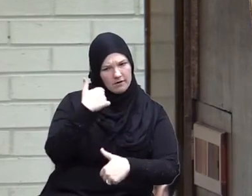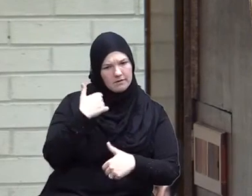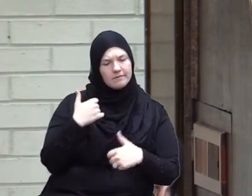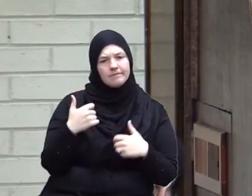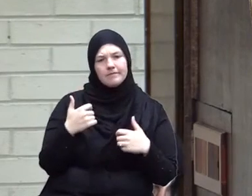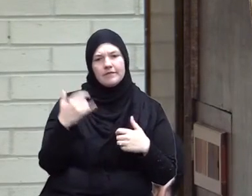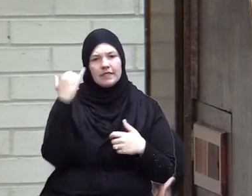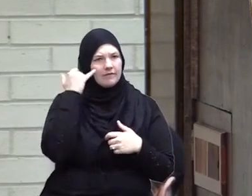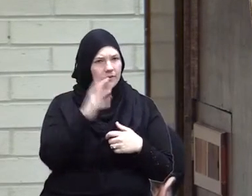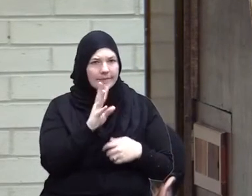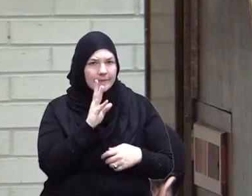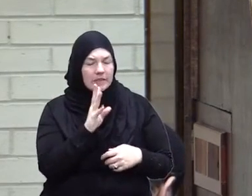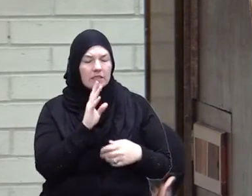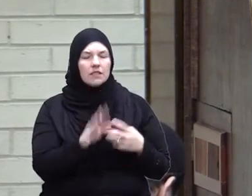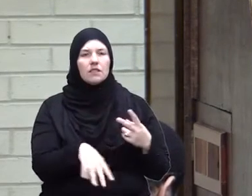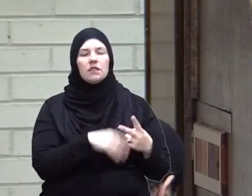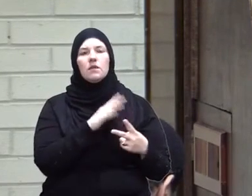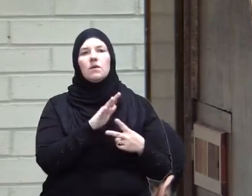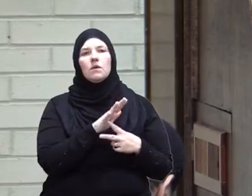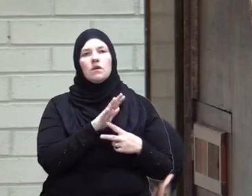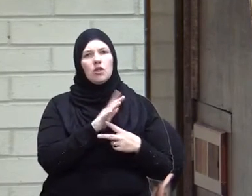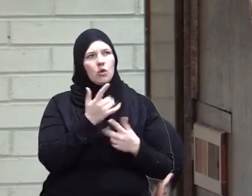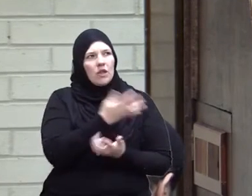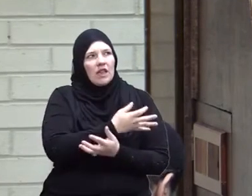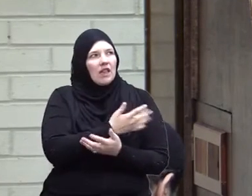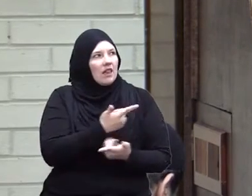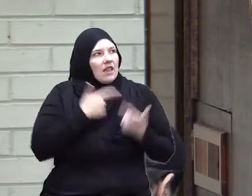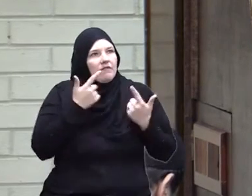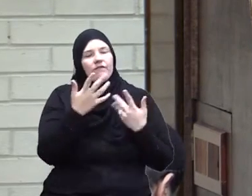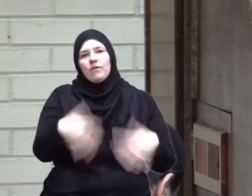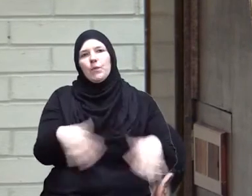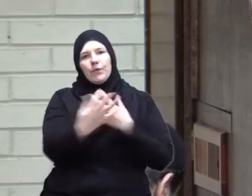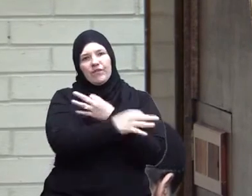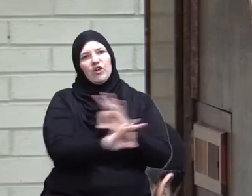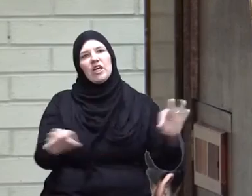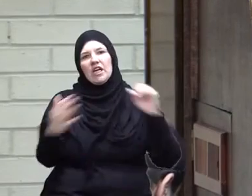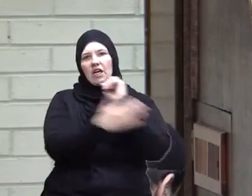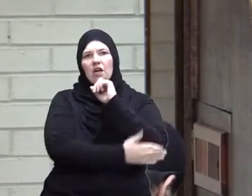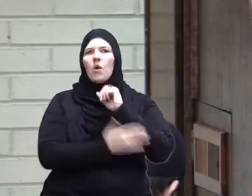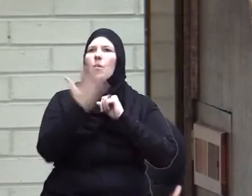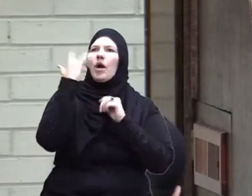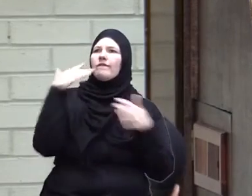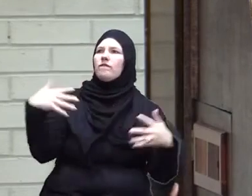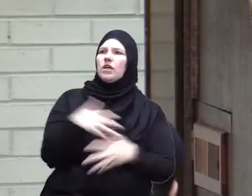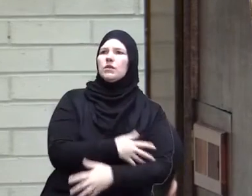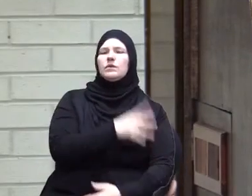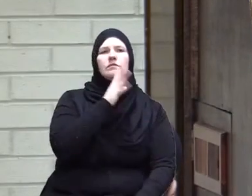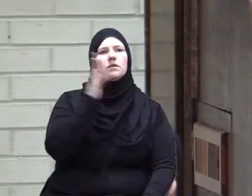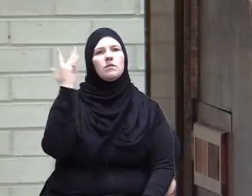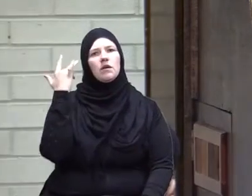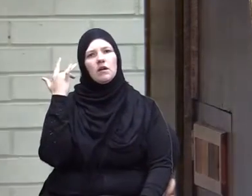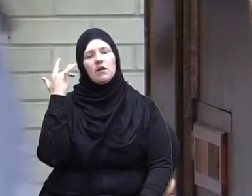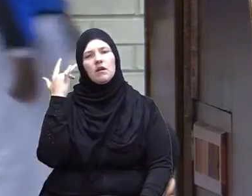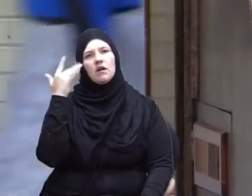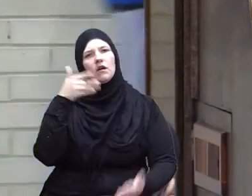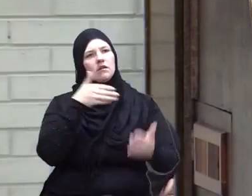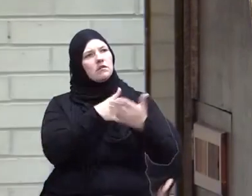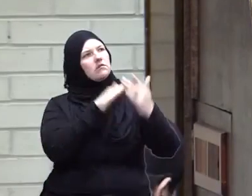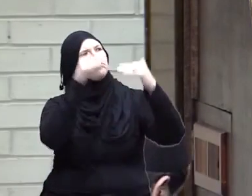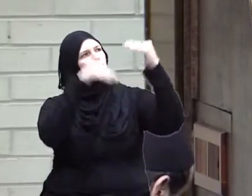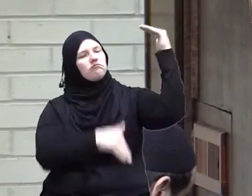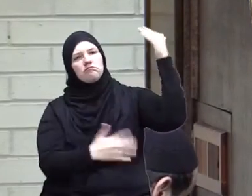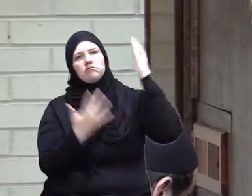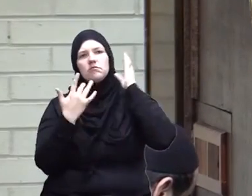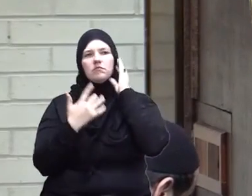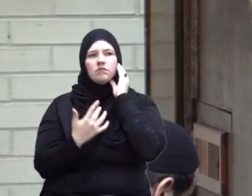what threatens our safety if you speak you live in the freest of nations why should be afraid to speak up again it's